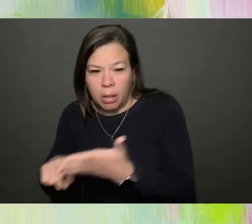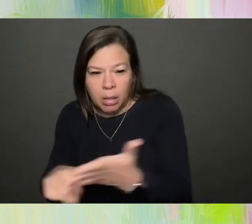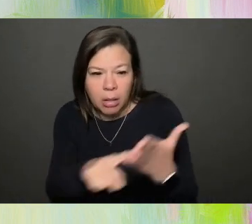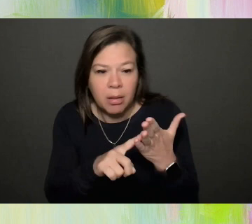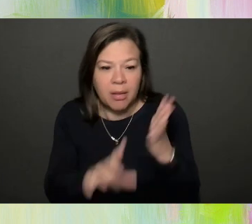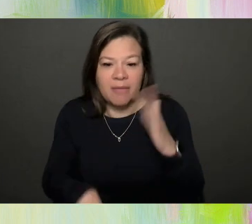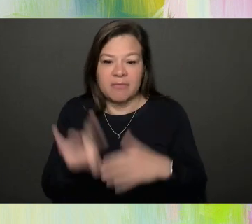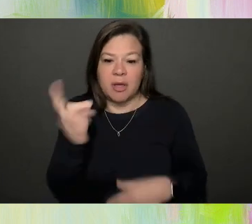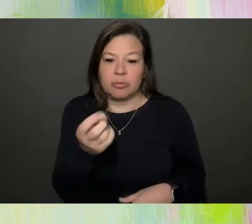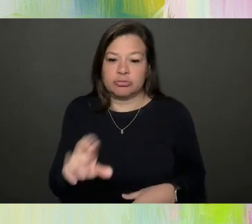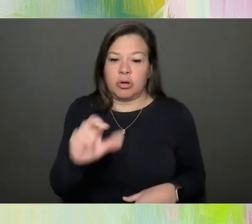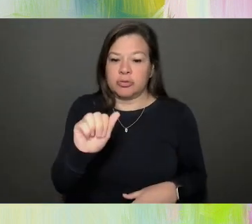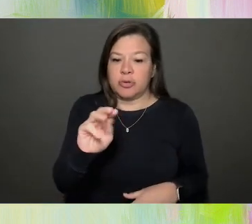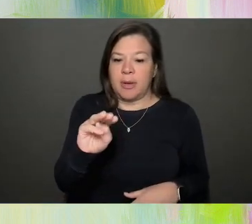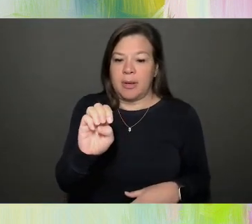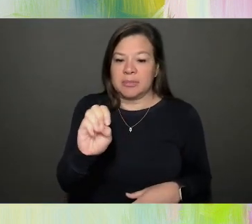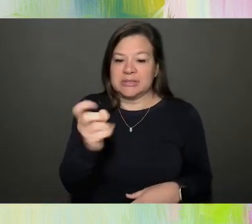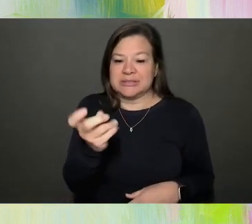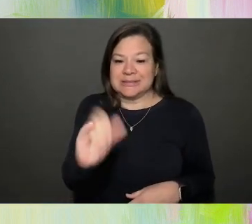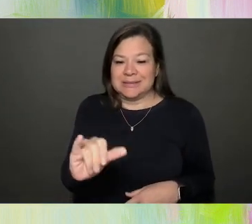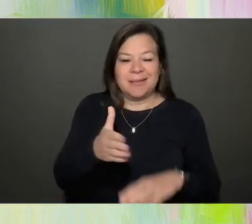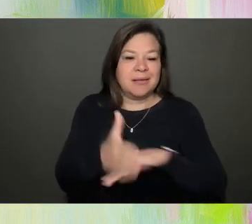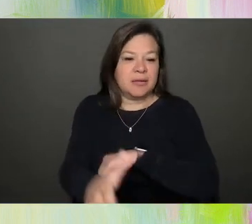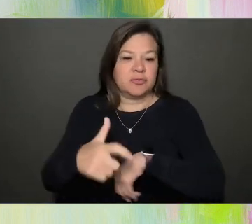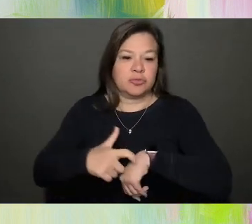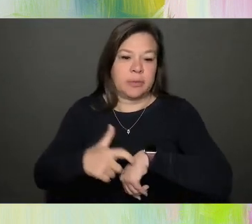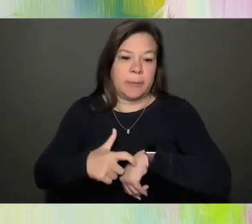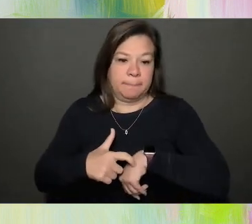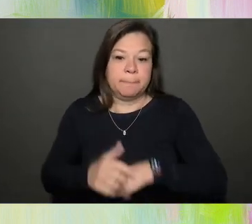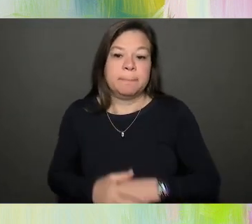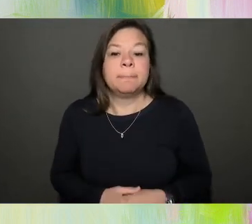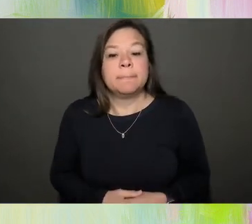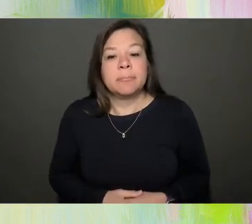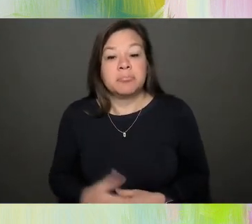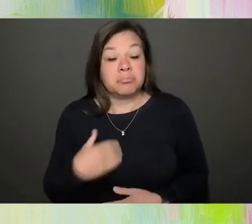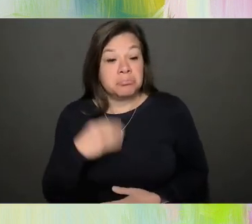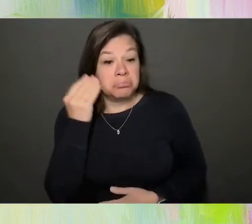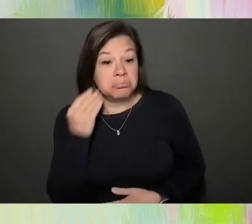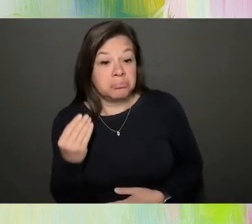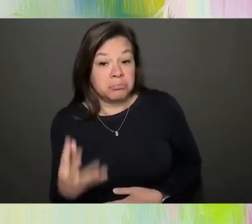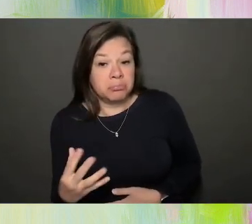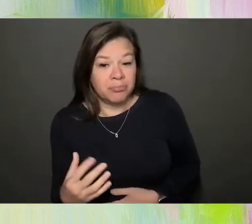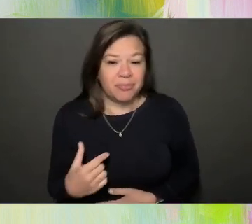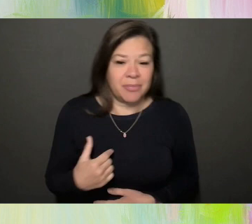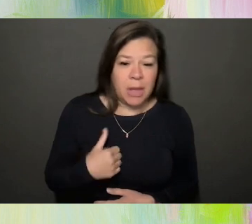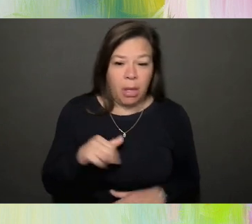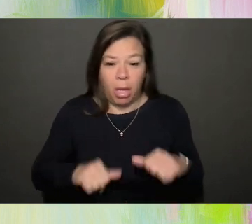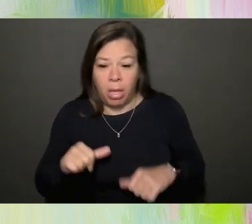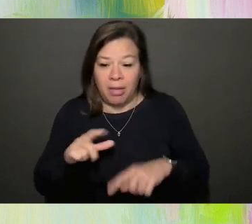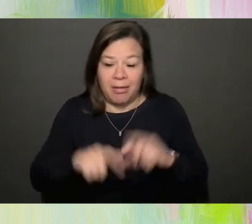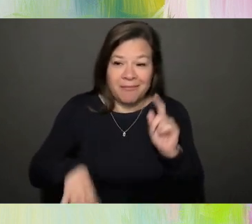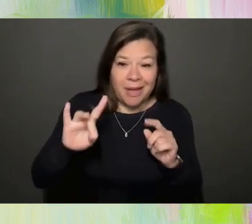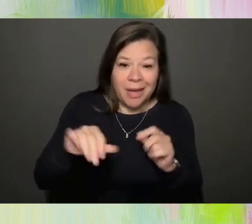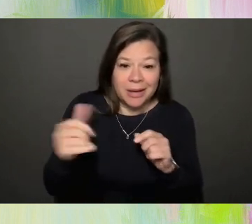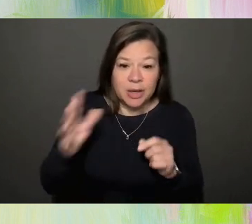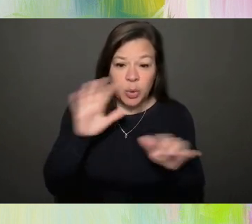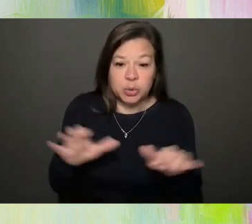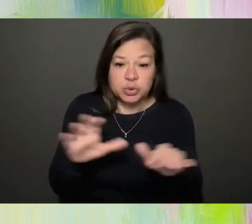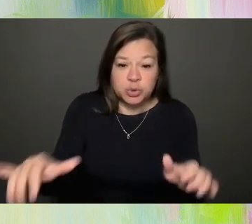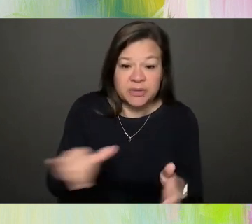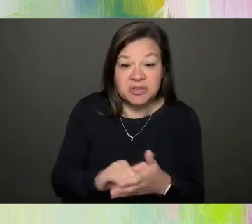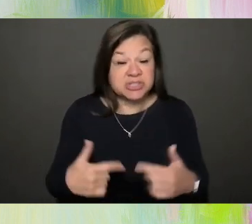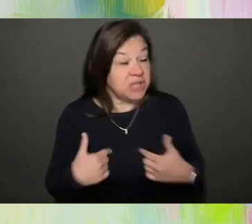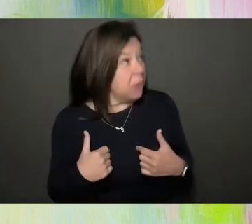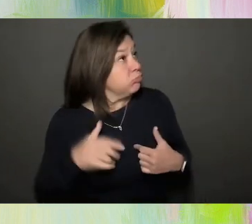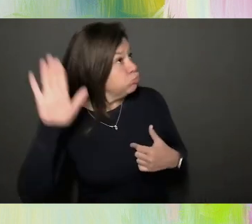Amesti after, after some time. And I told her, you know, I haven't been able to find anyone that's been doing this. And she was like, Oh, I'm doing that.